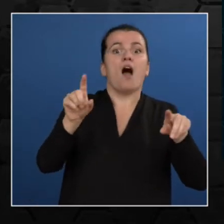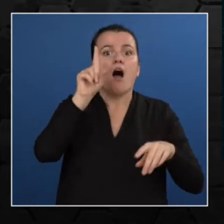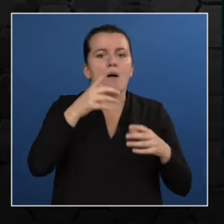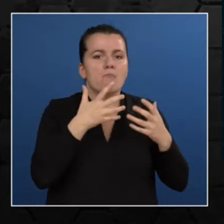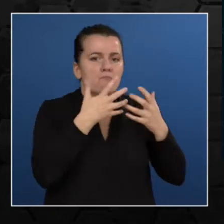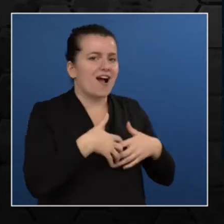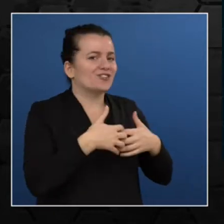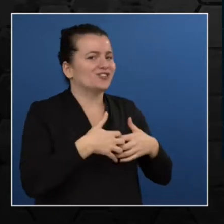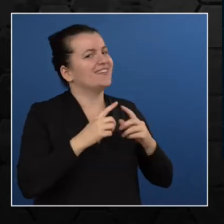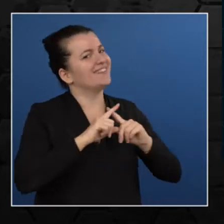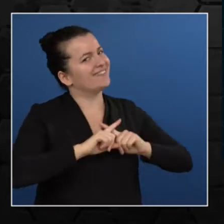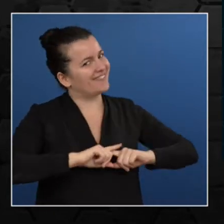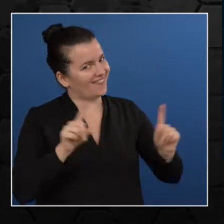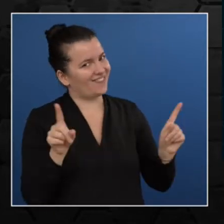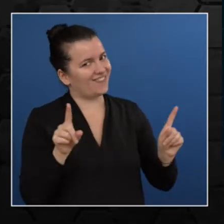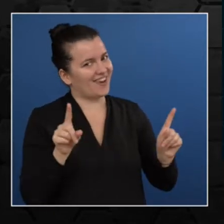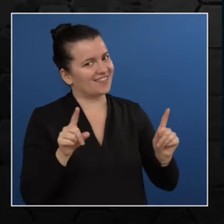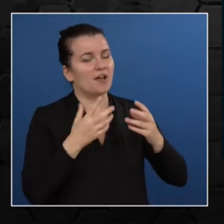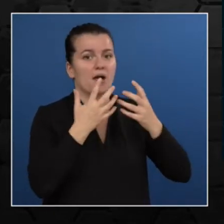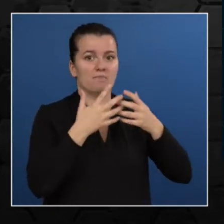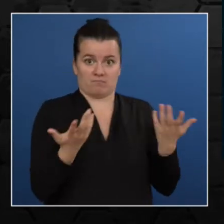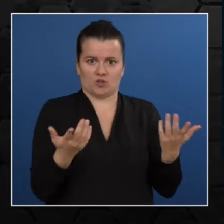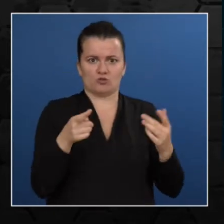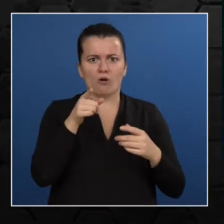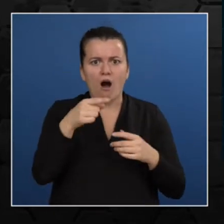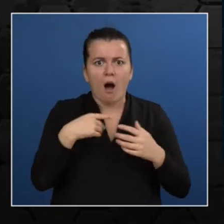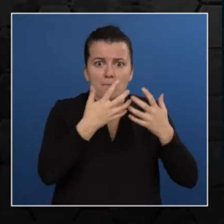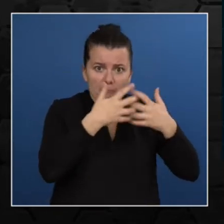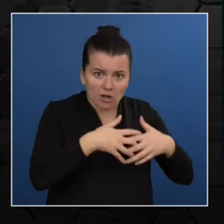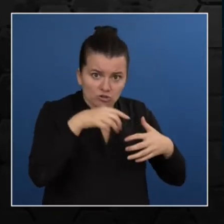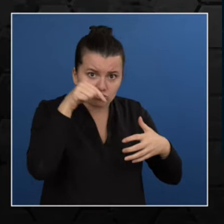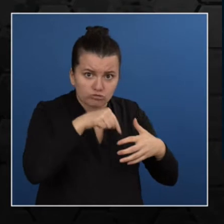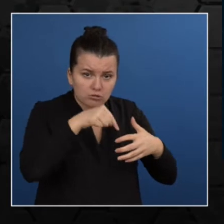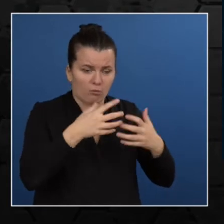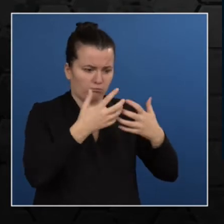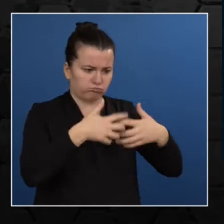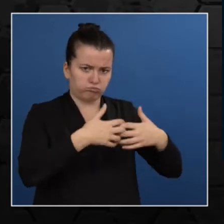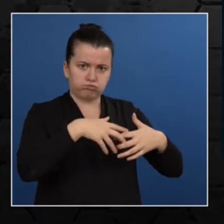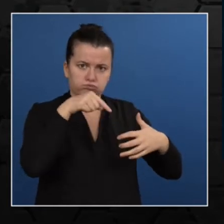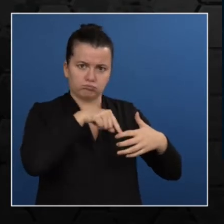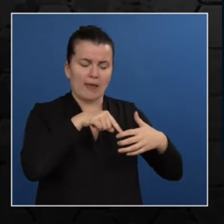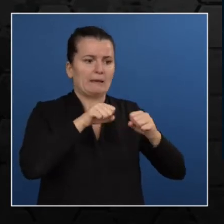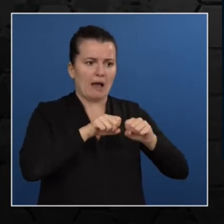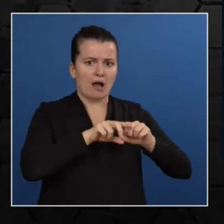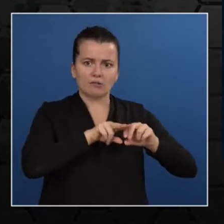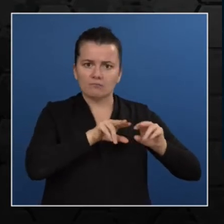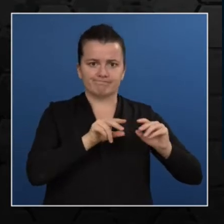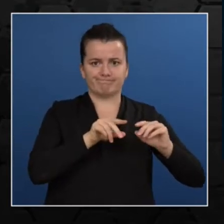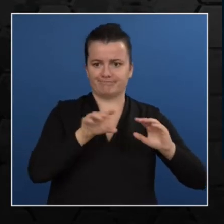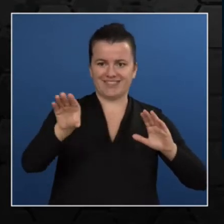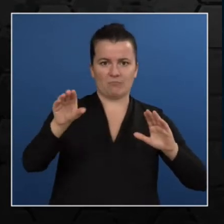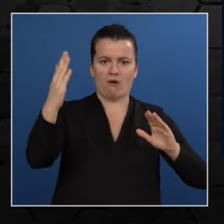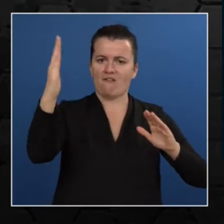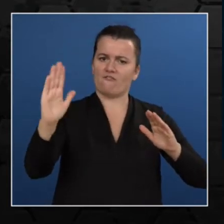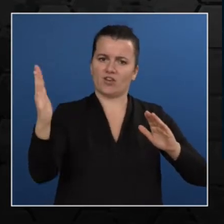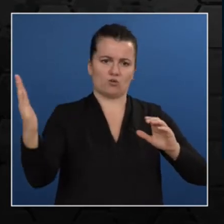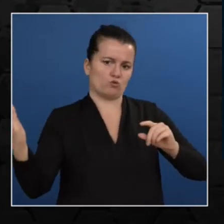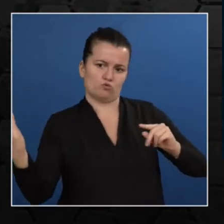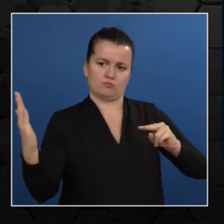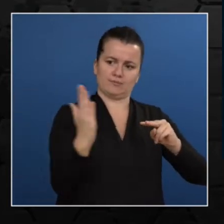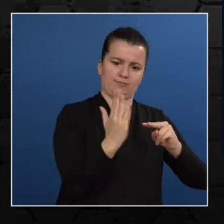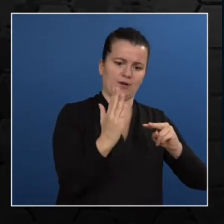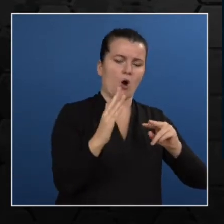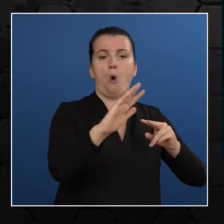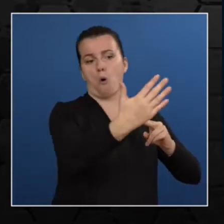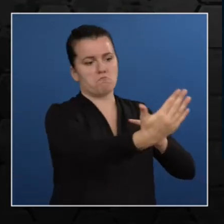Imagine if we could create a machine that could identify different images or could translate all the different languages in the world.